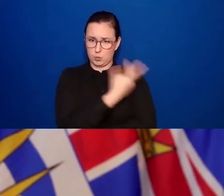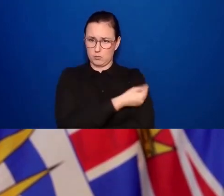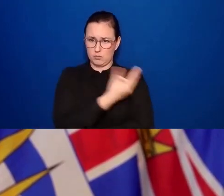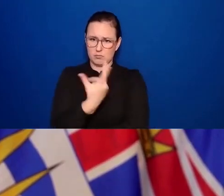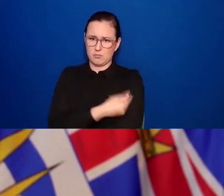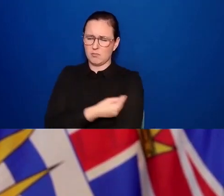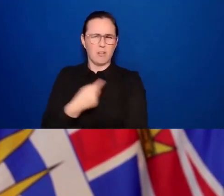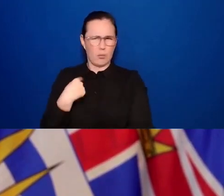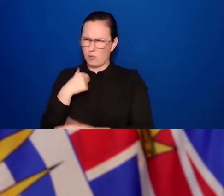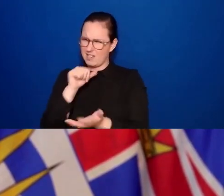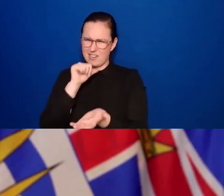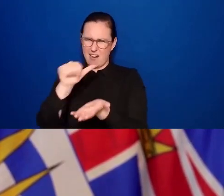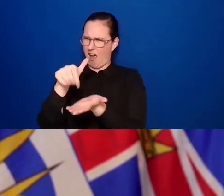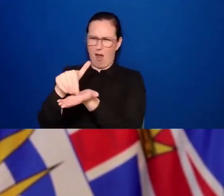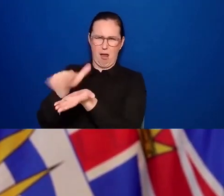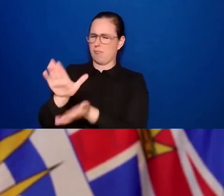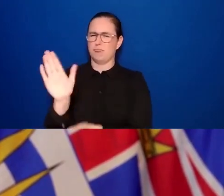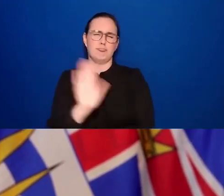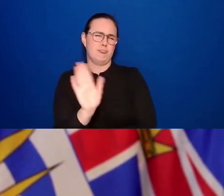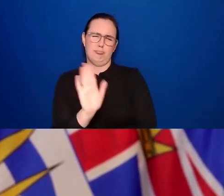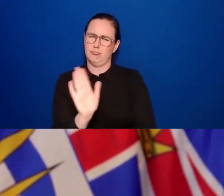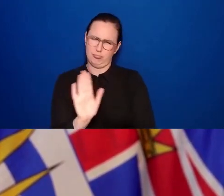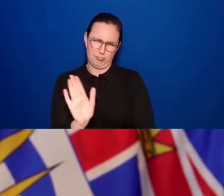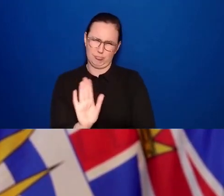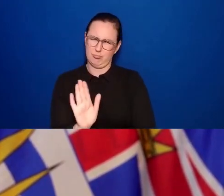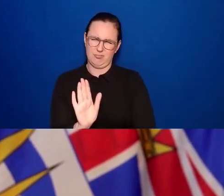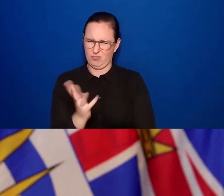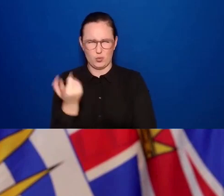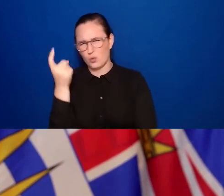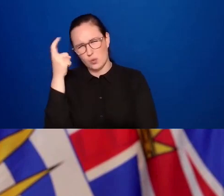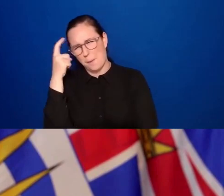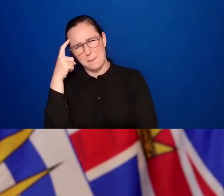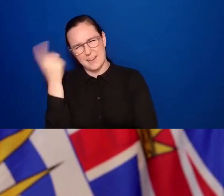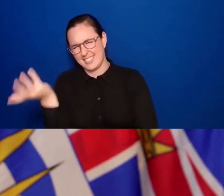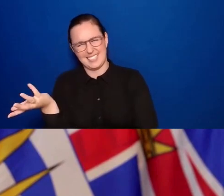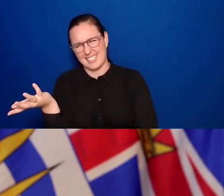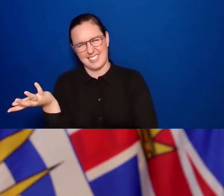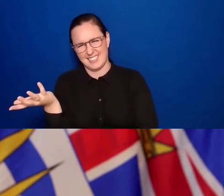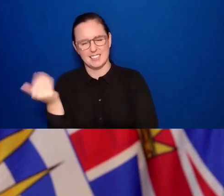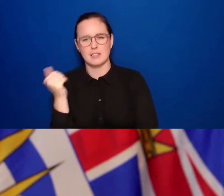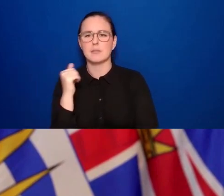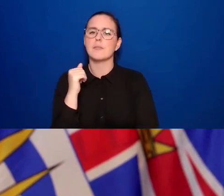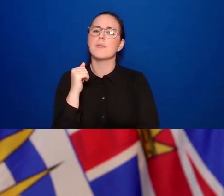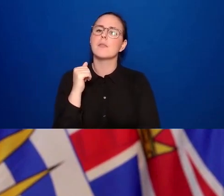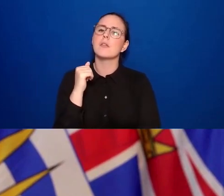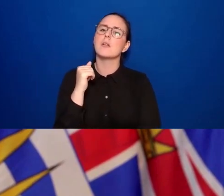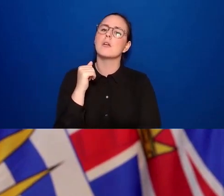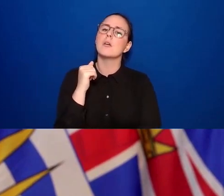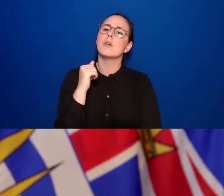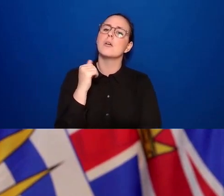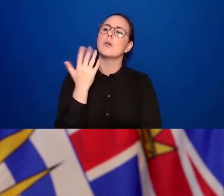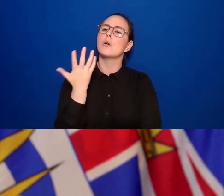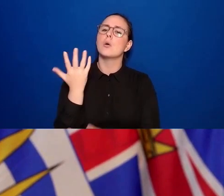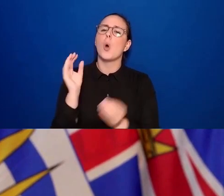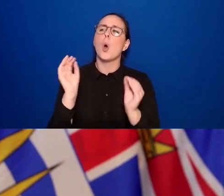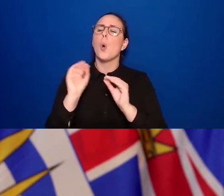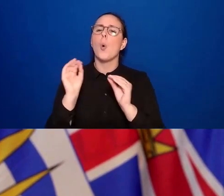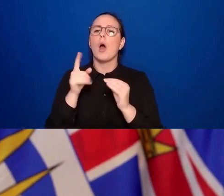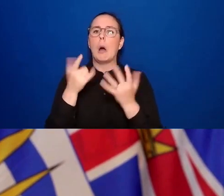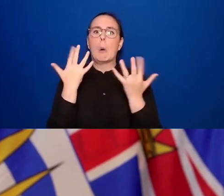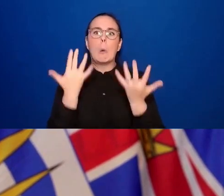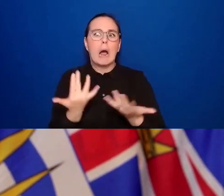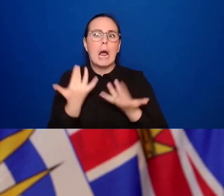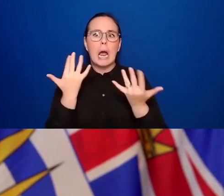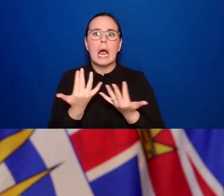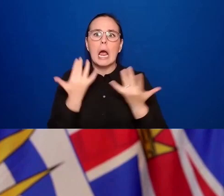what we're trying to accomplish with the V.C. vaccine card. So there's not going to be a waiting period that's required. You just need to be